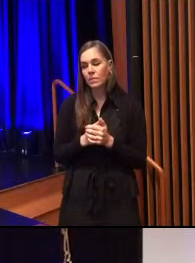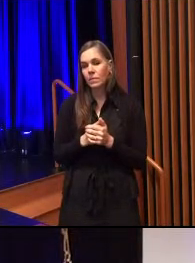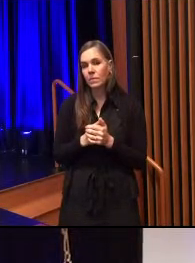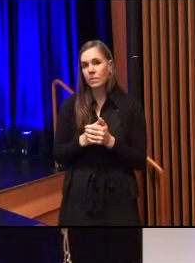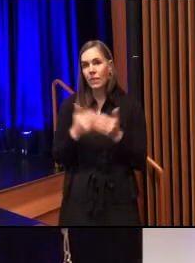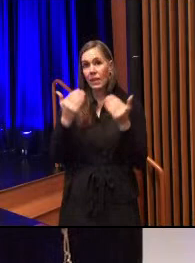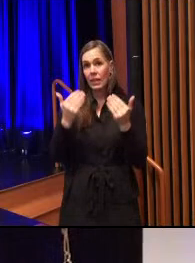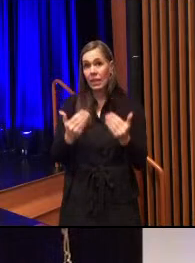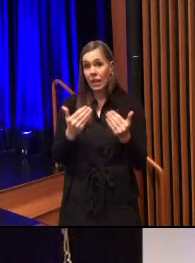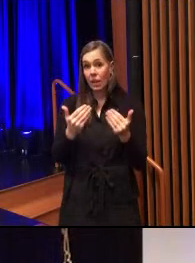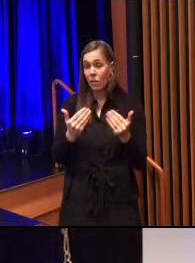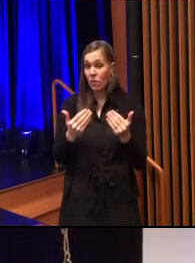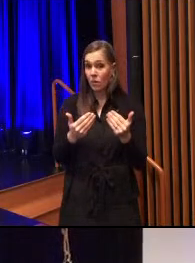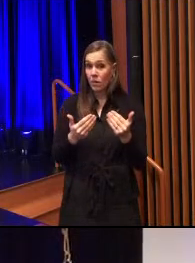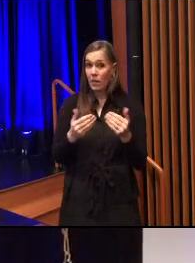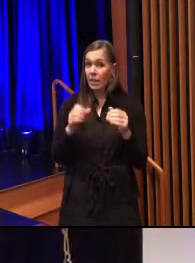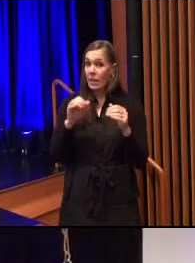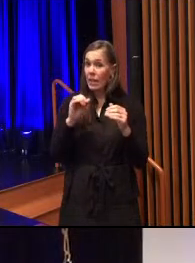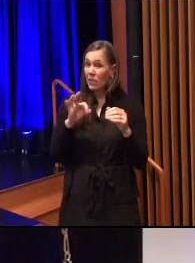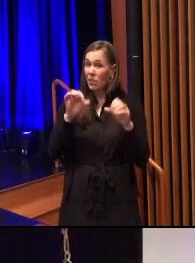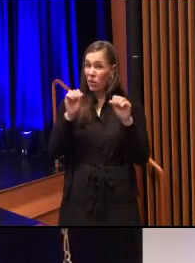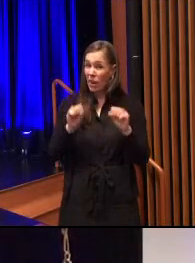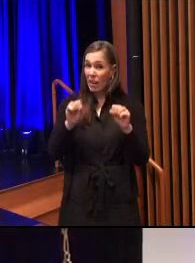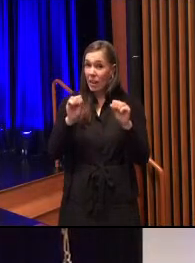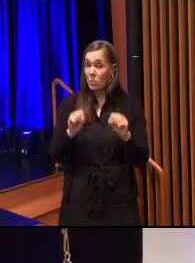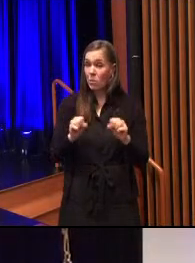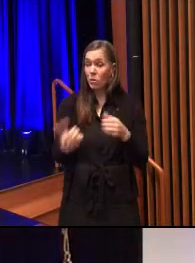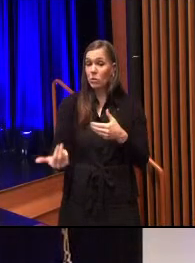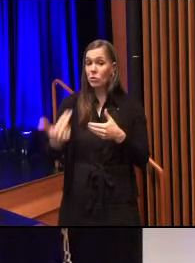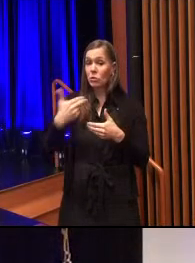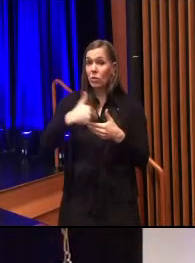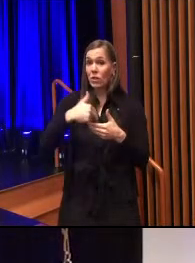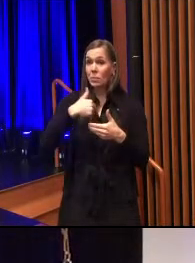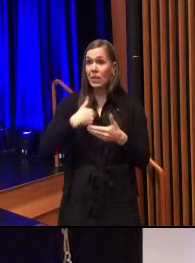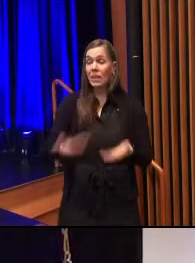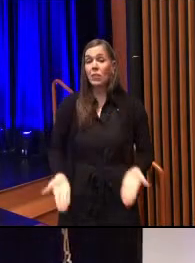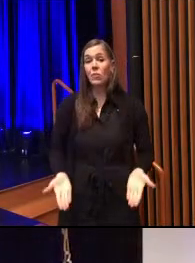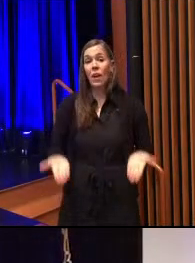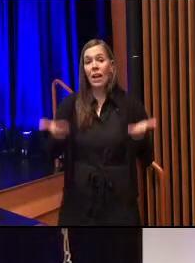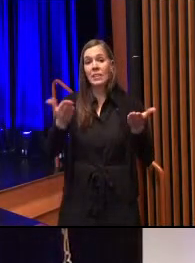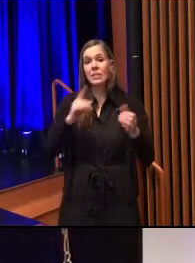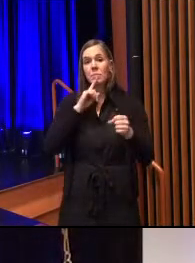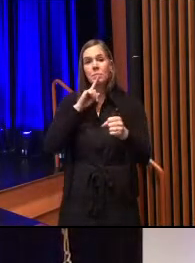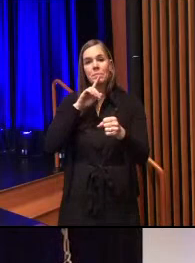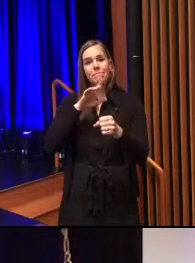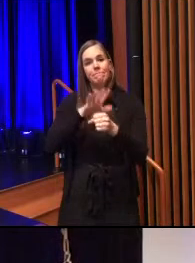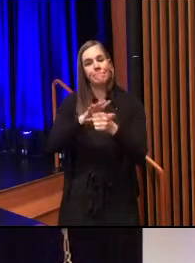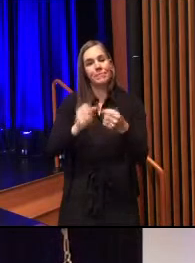Now as you are willing and able I invite you to join me in rising for the pledge of allegiance.